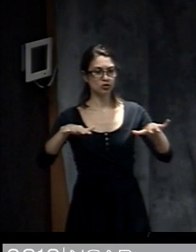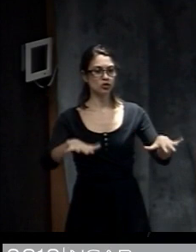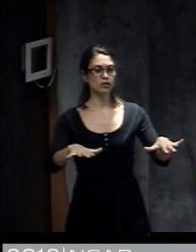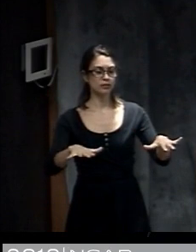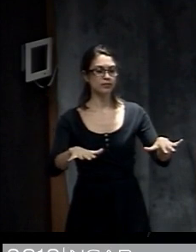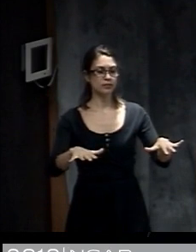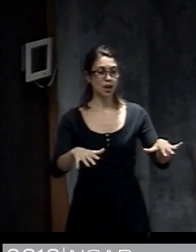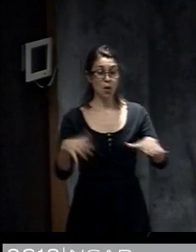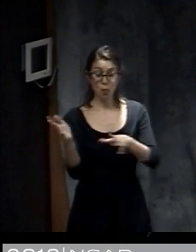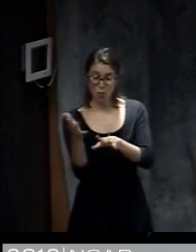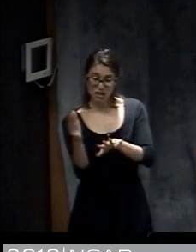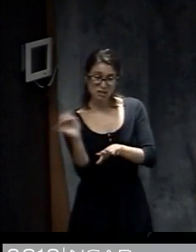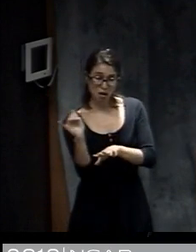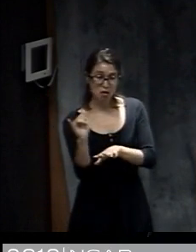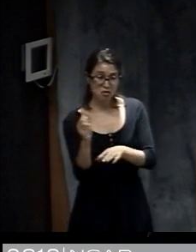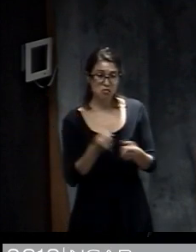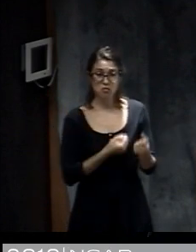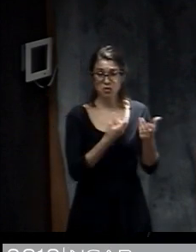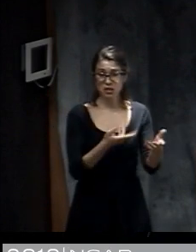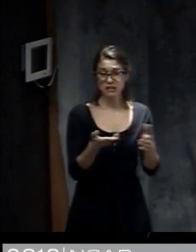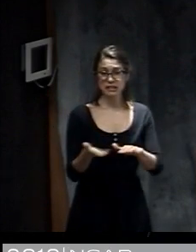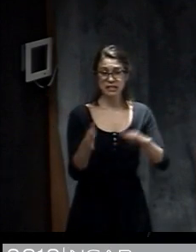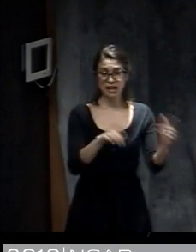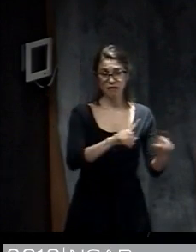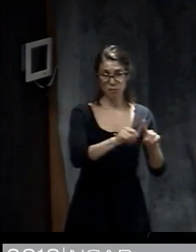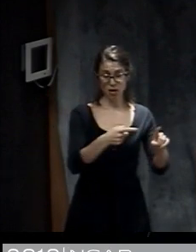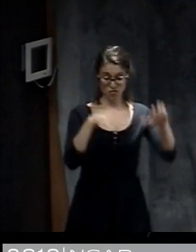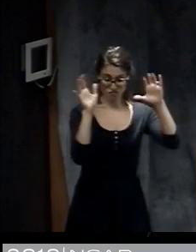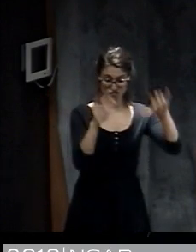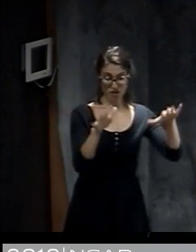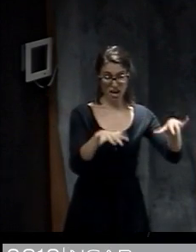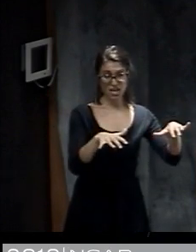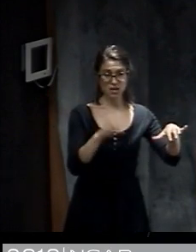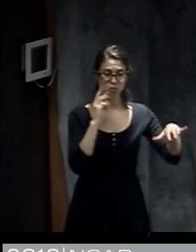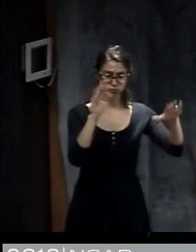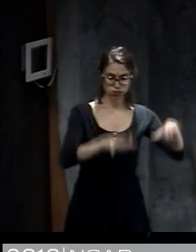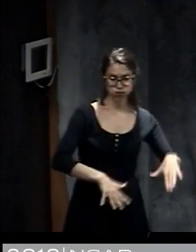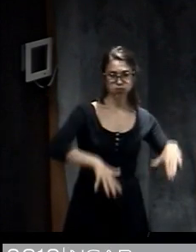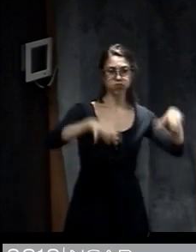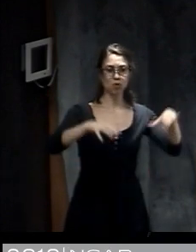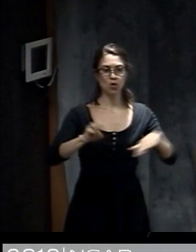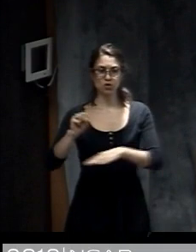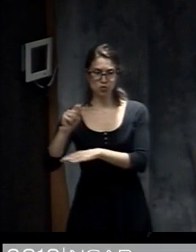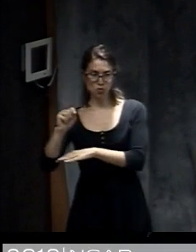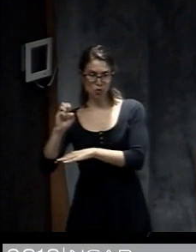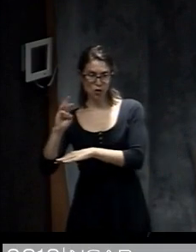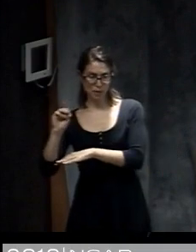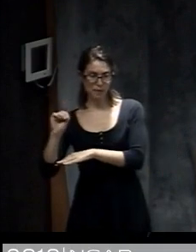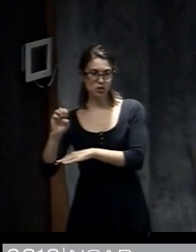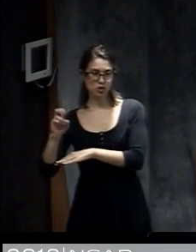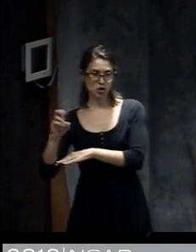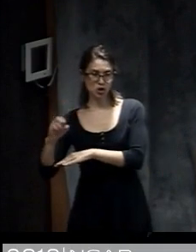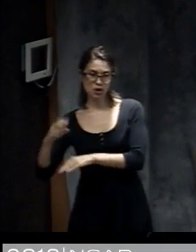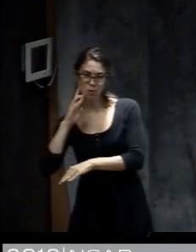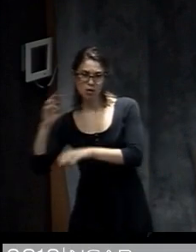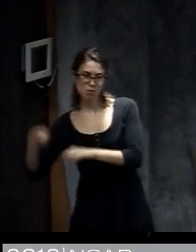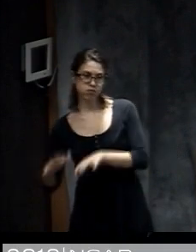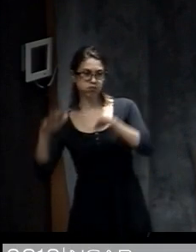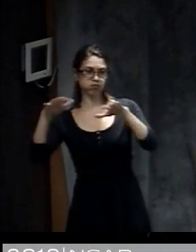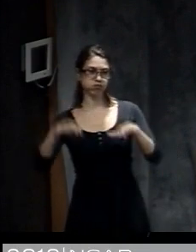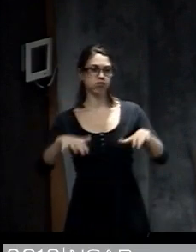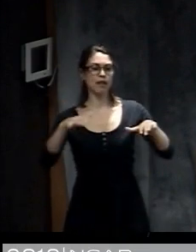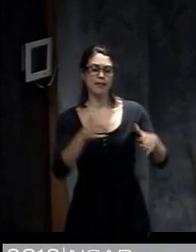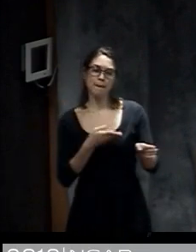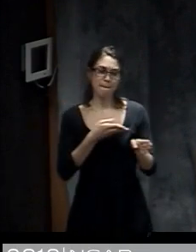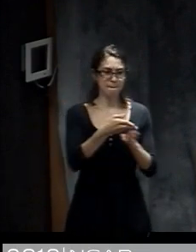So winds do cause some deaths, but storm surge and rain are some of the major causes of death. And often what happens is there aren't that many hurricanes